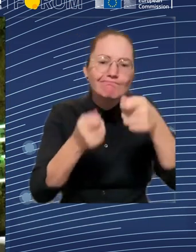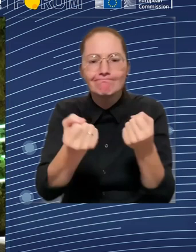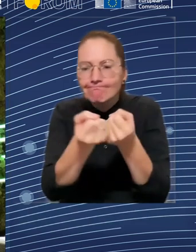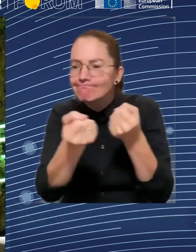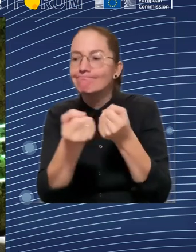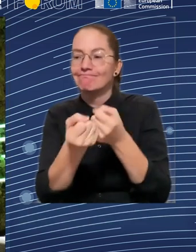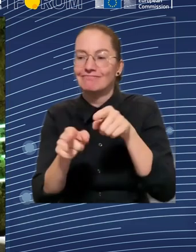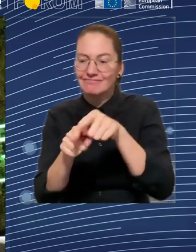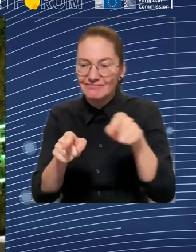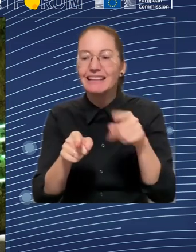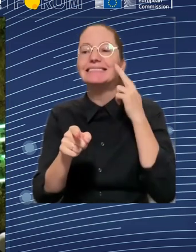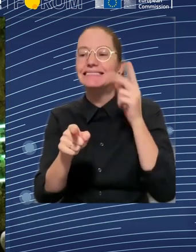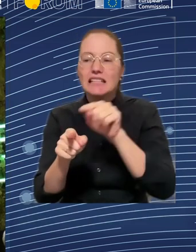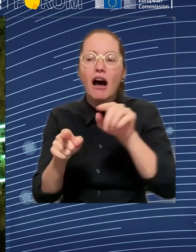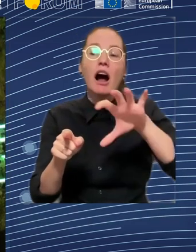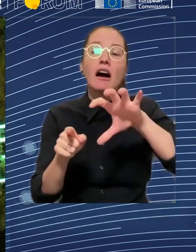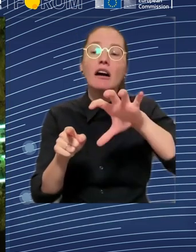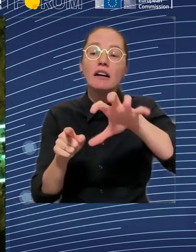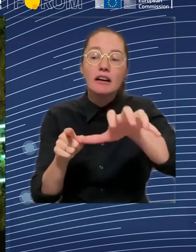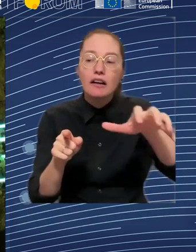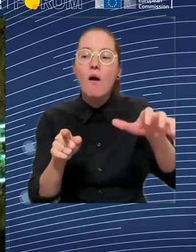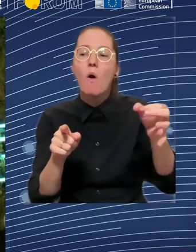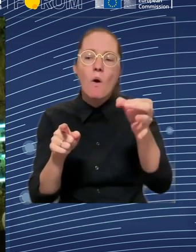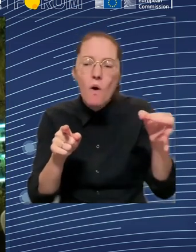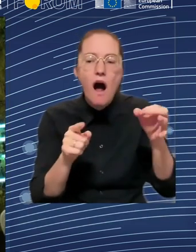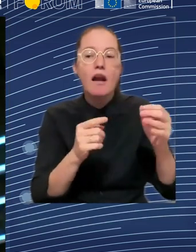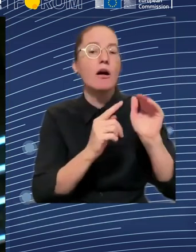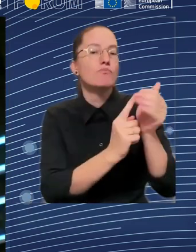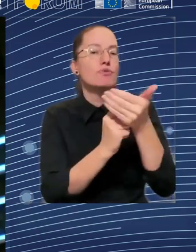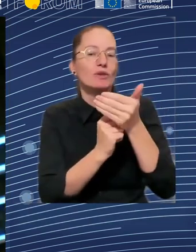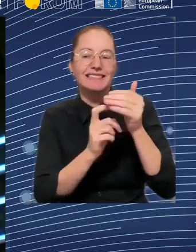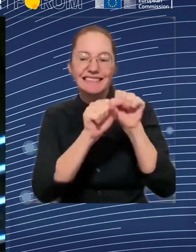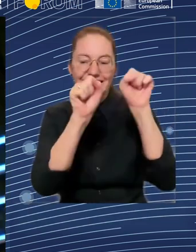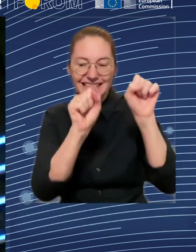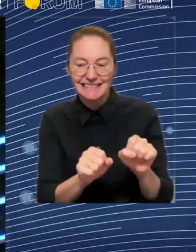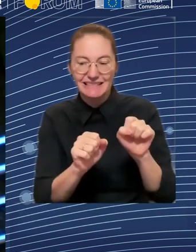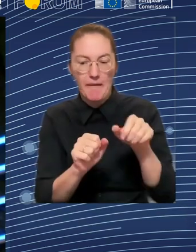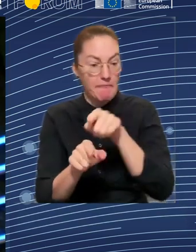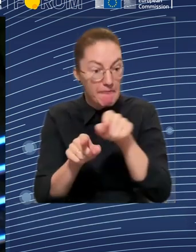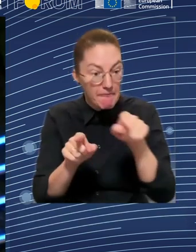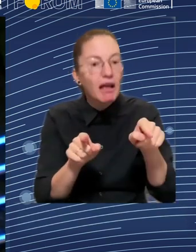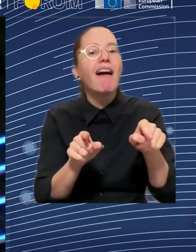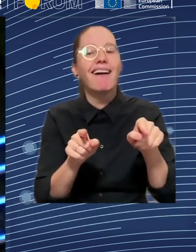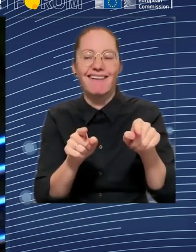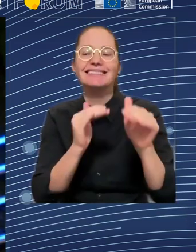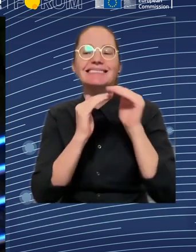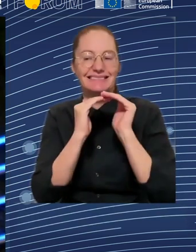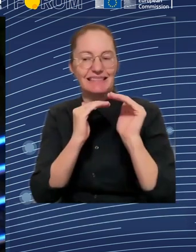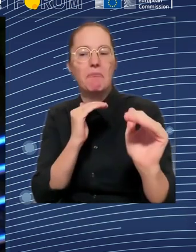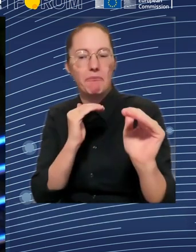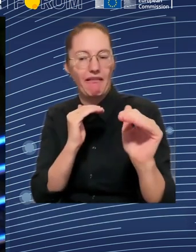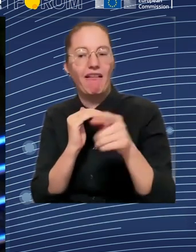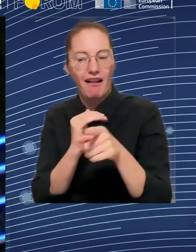local or regional level or the national level, to have a design that is fit for the EU citizens to be inclusive, to be